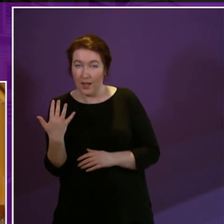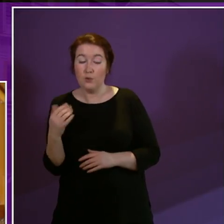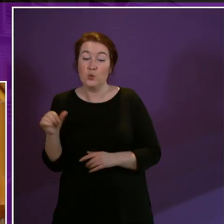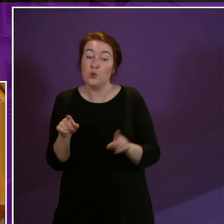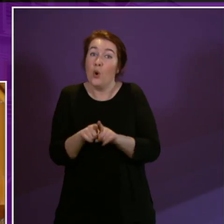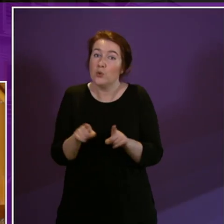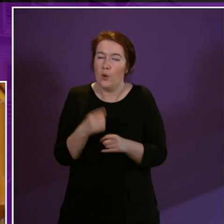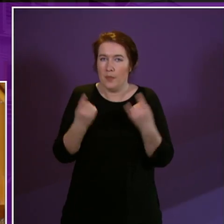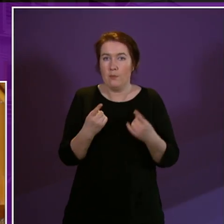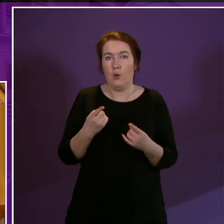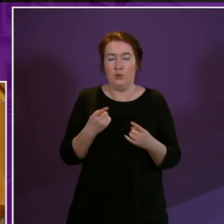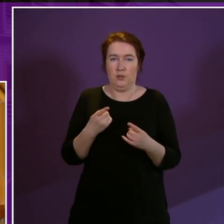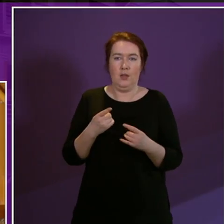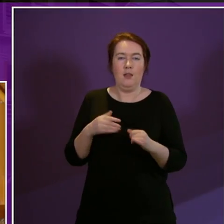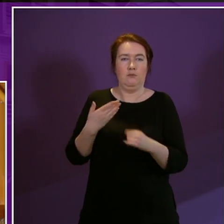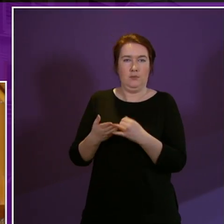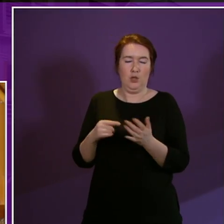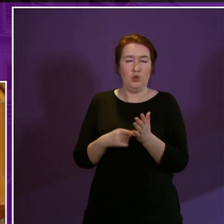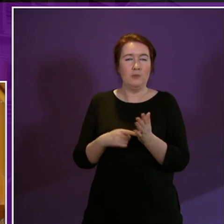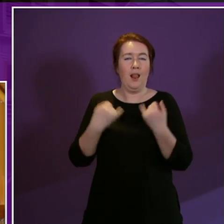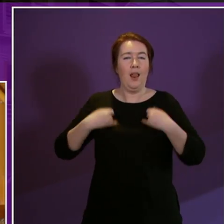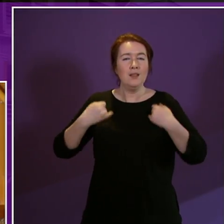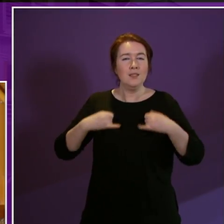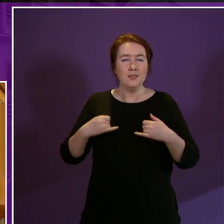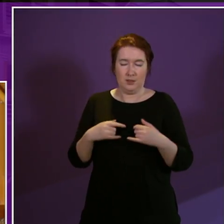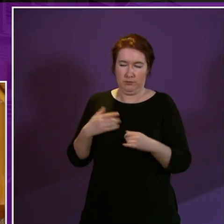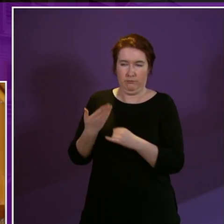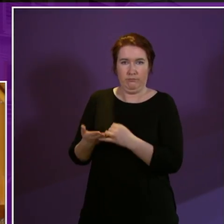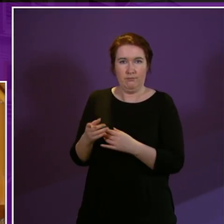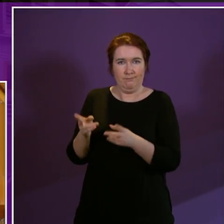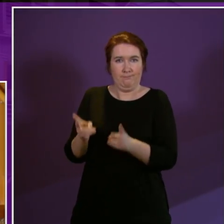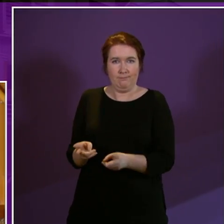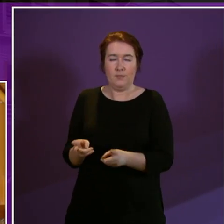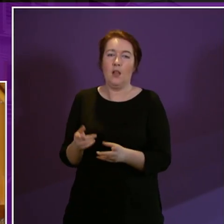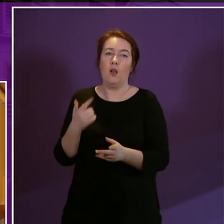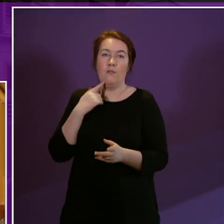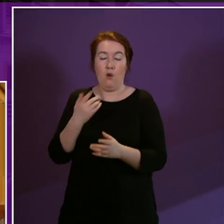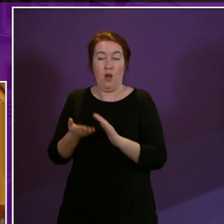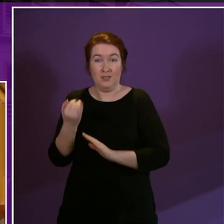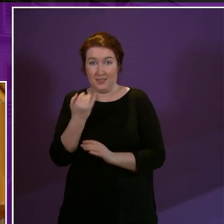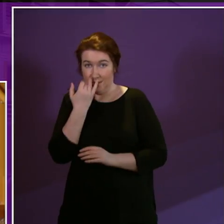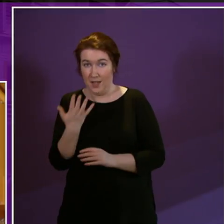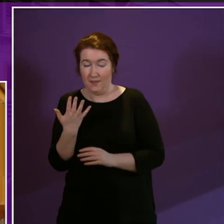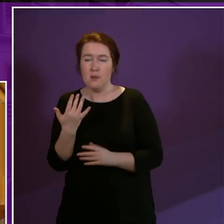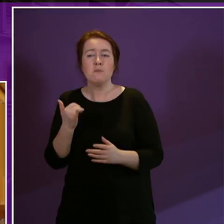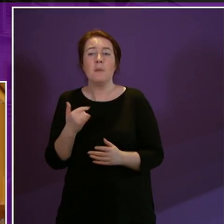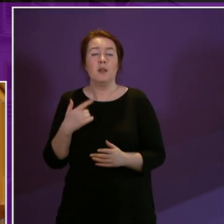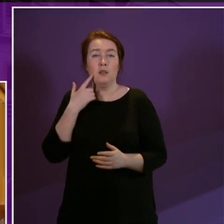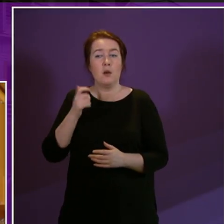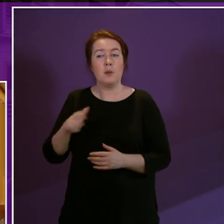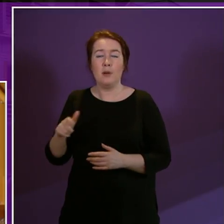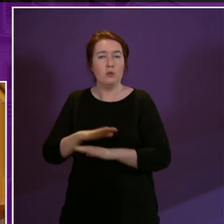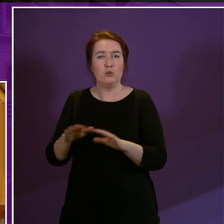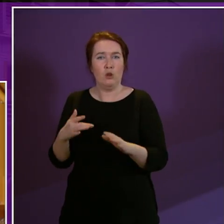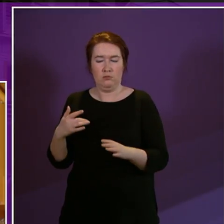who also have terminal illnesses young disabled people who do not have a terminal health condition but life-limiting ones would